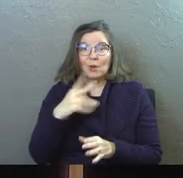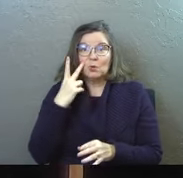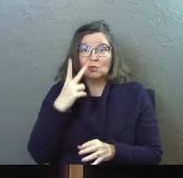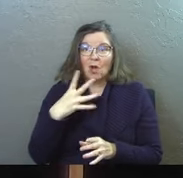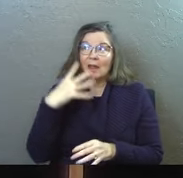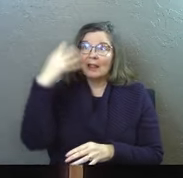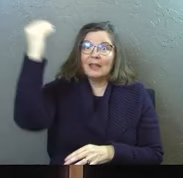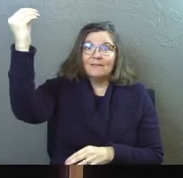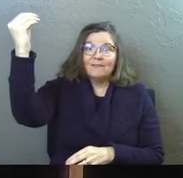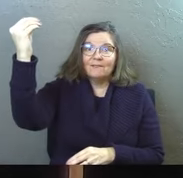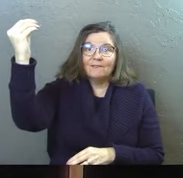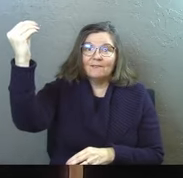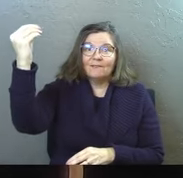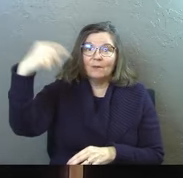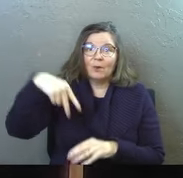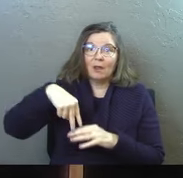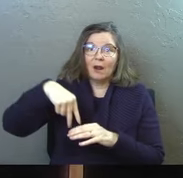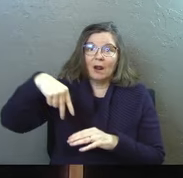that you saw him go.